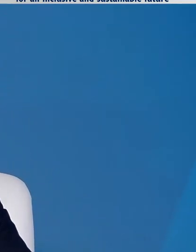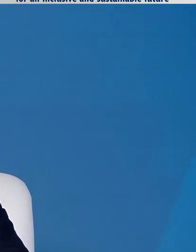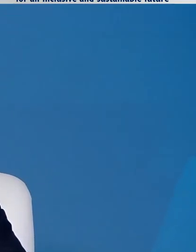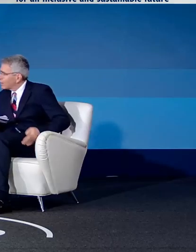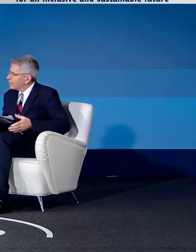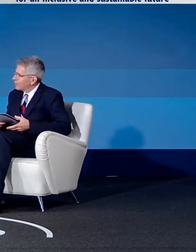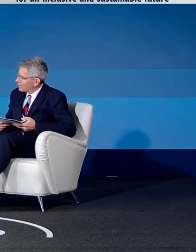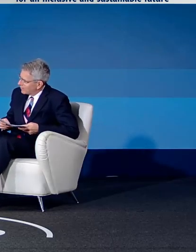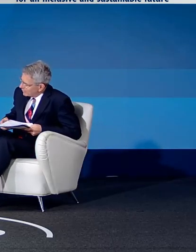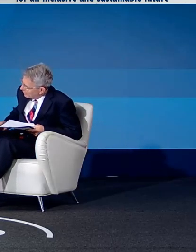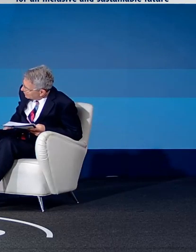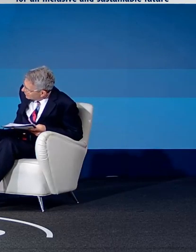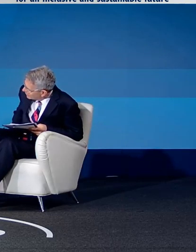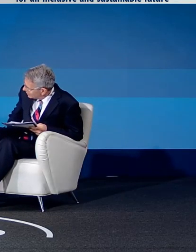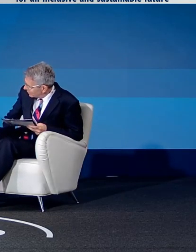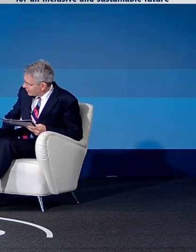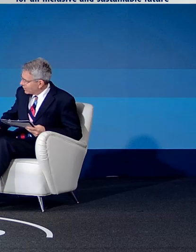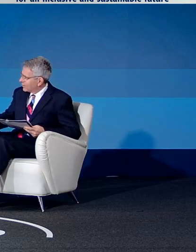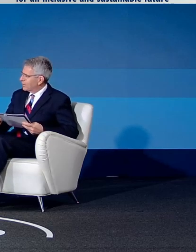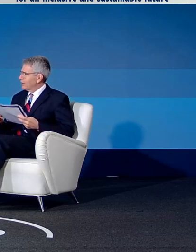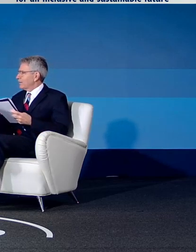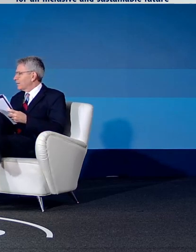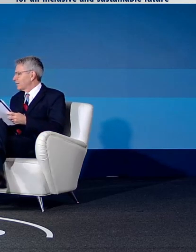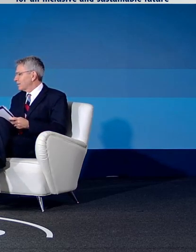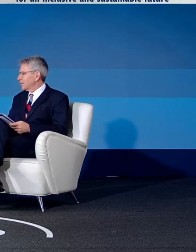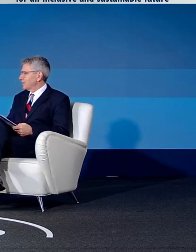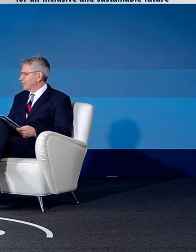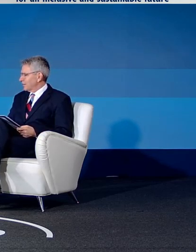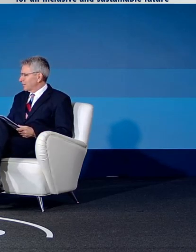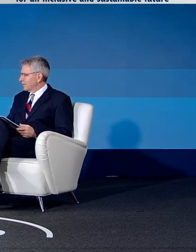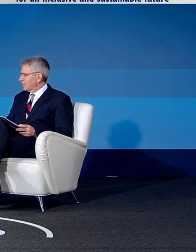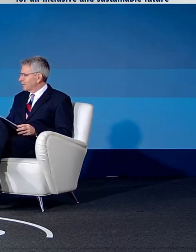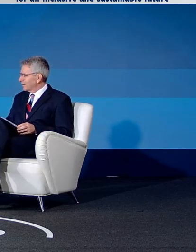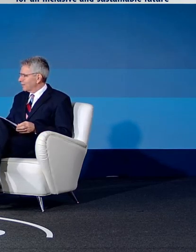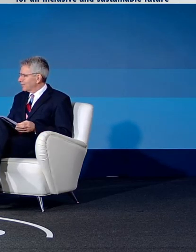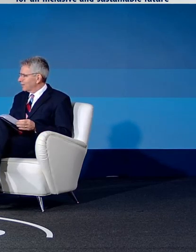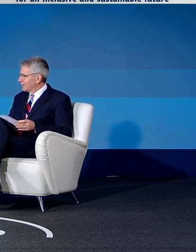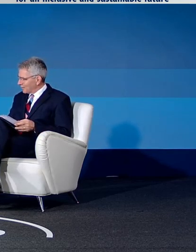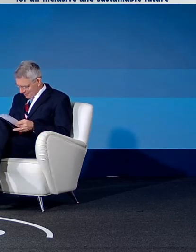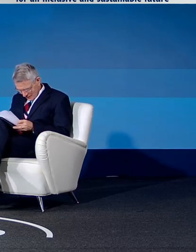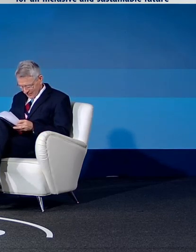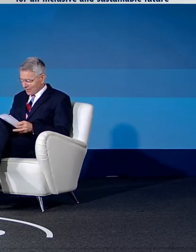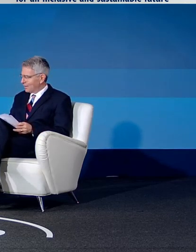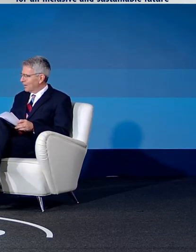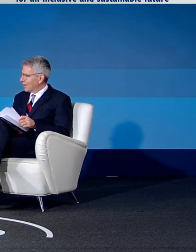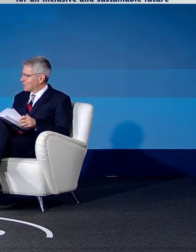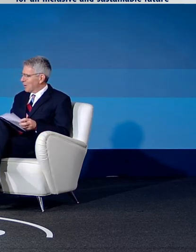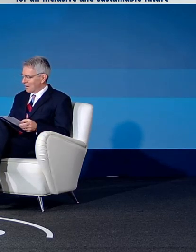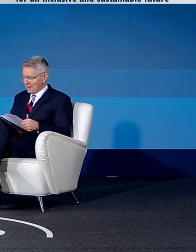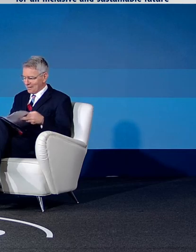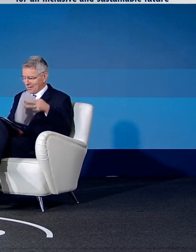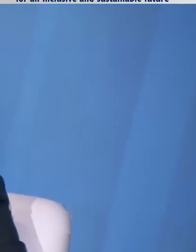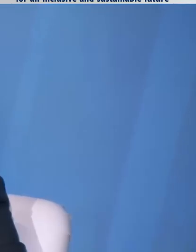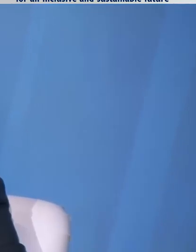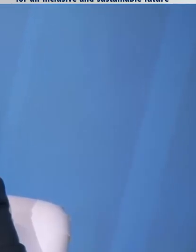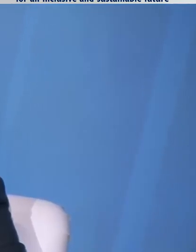I am delighted to be having this conversation with you for the sixth time. As am